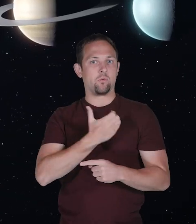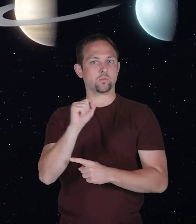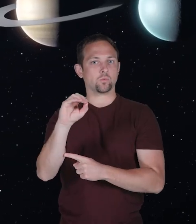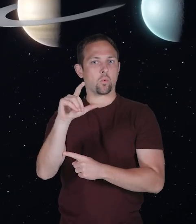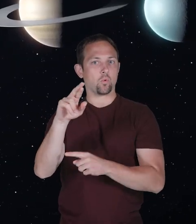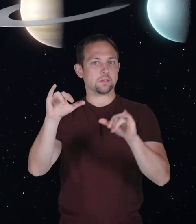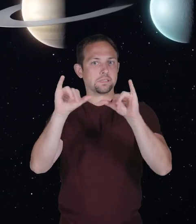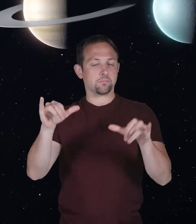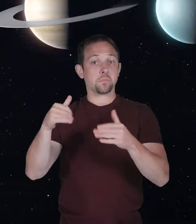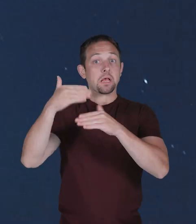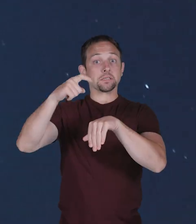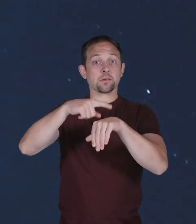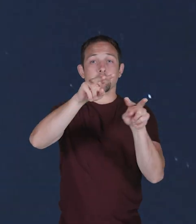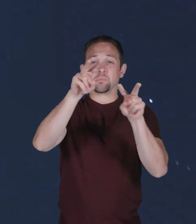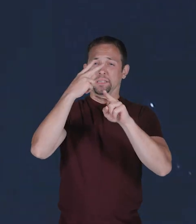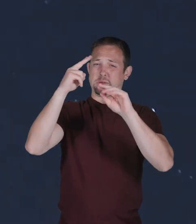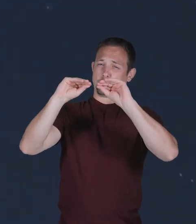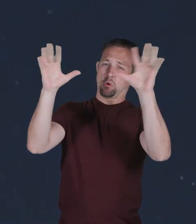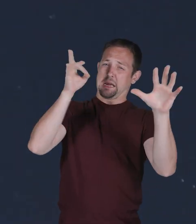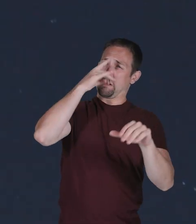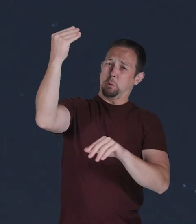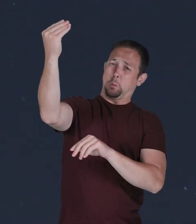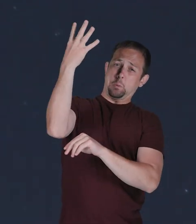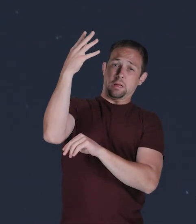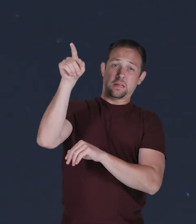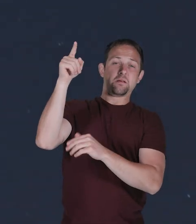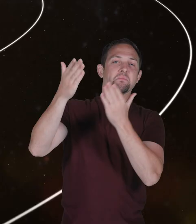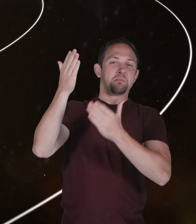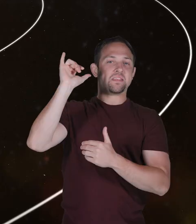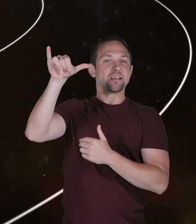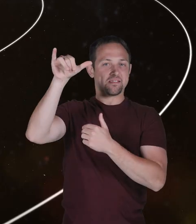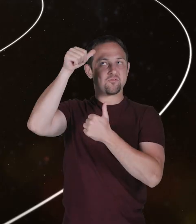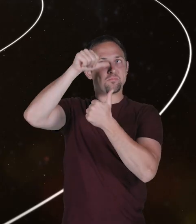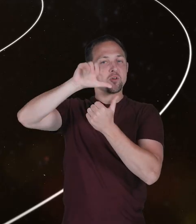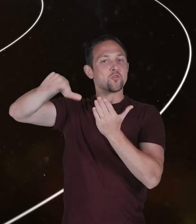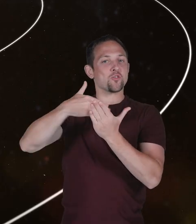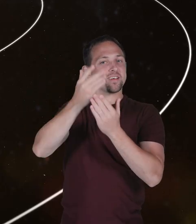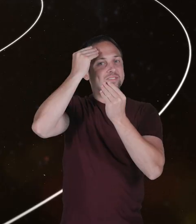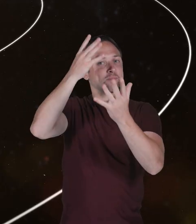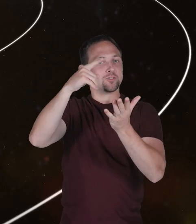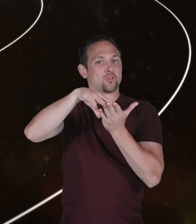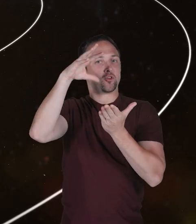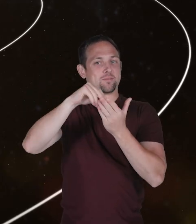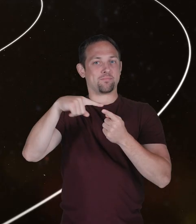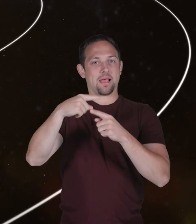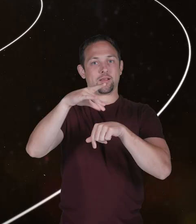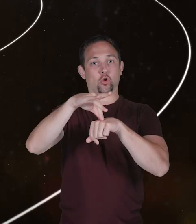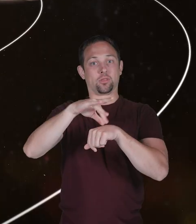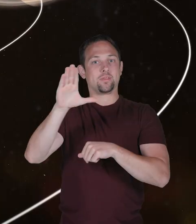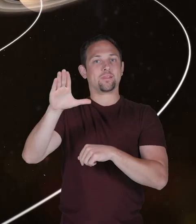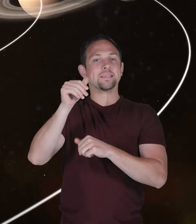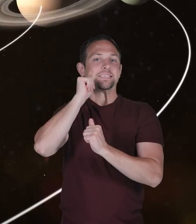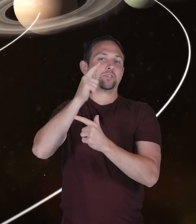lot about our solar system. The next time you see its bright light in the sky, you can remember all of the information you have learned about